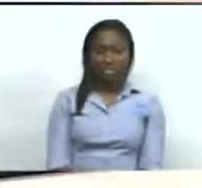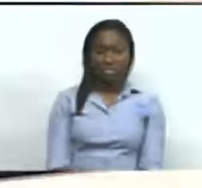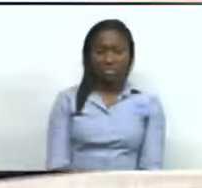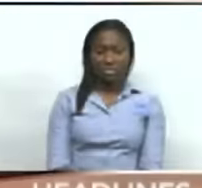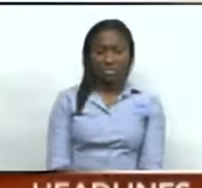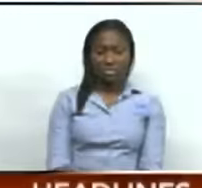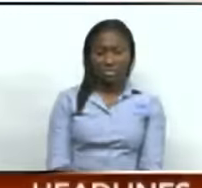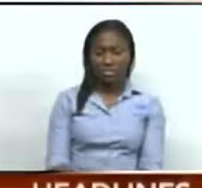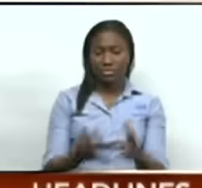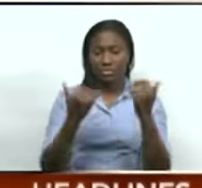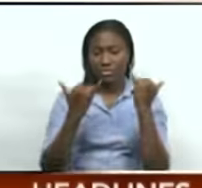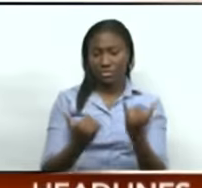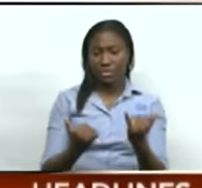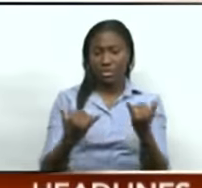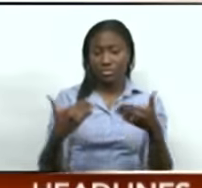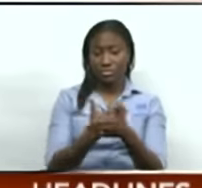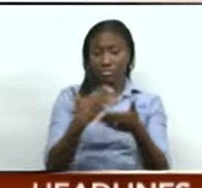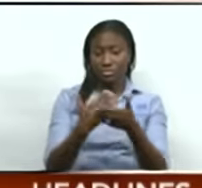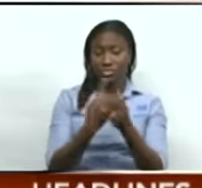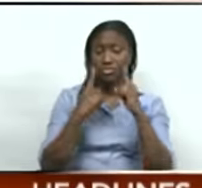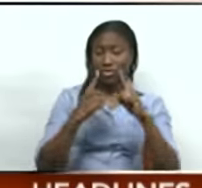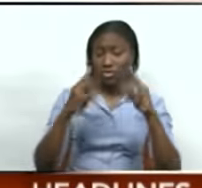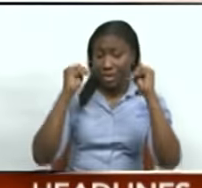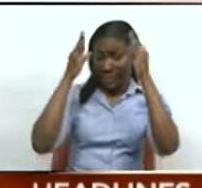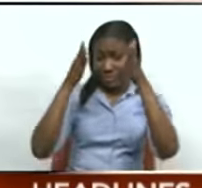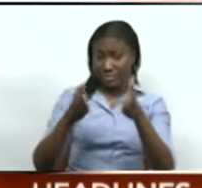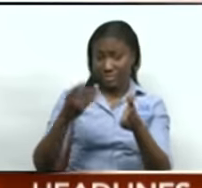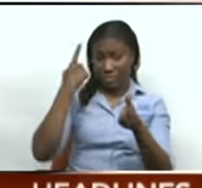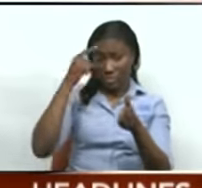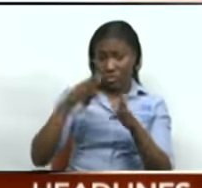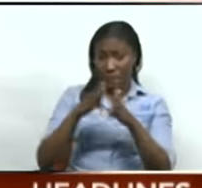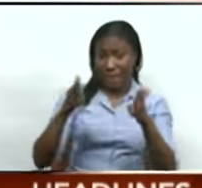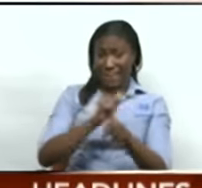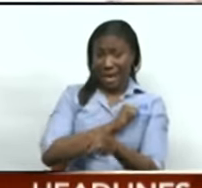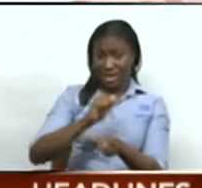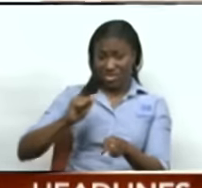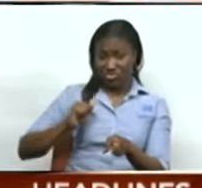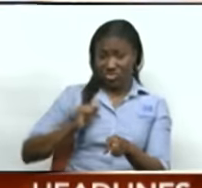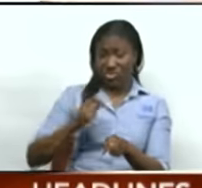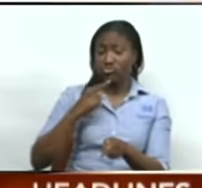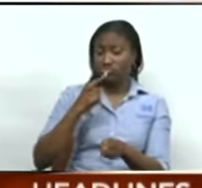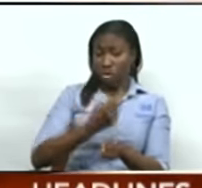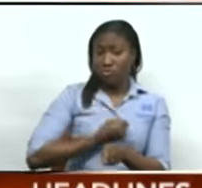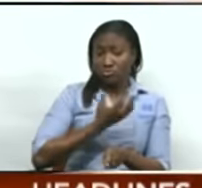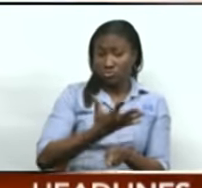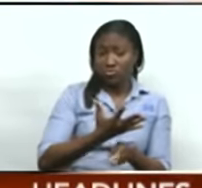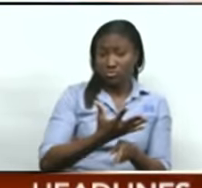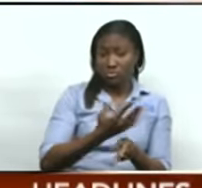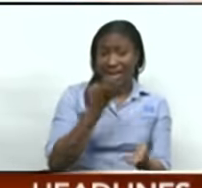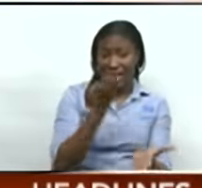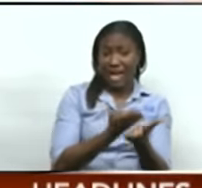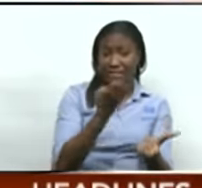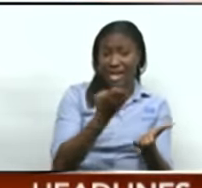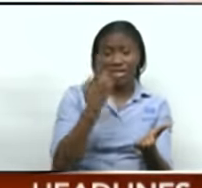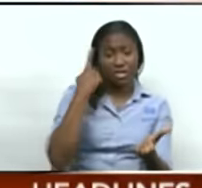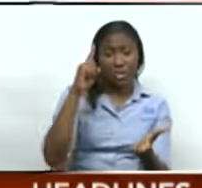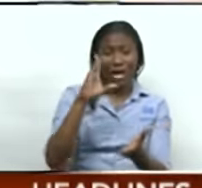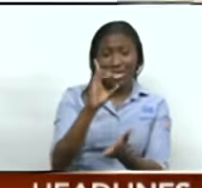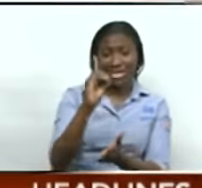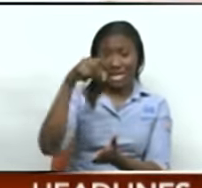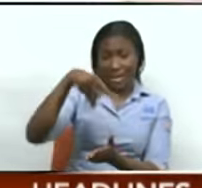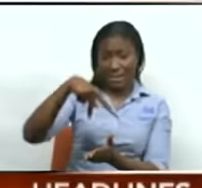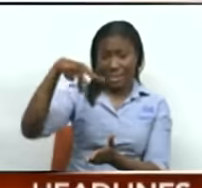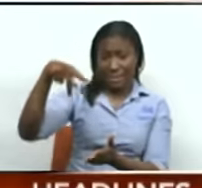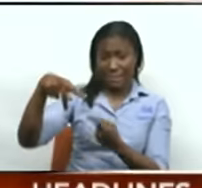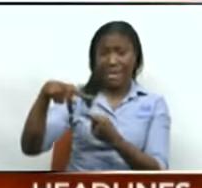To some news just in, Minister of Public Administration, Alison West, is tonight providing evidence that DPP Roger Gaspard